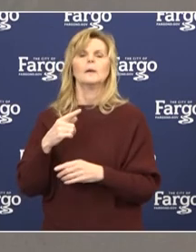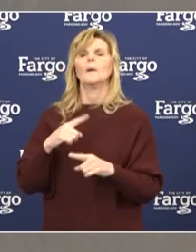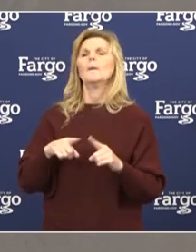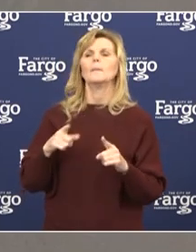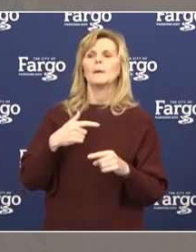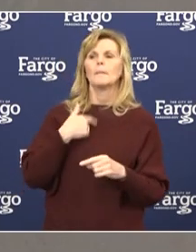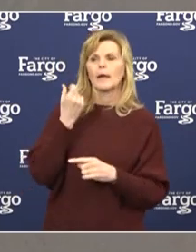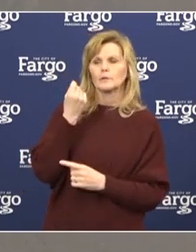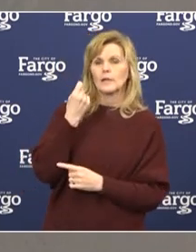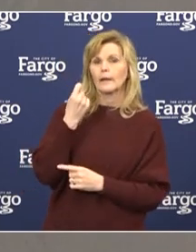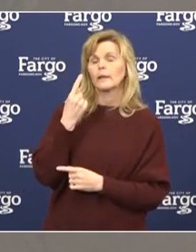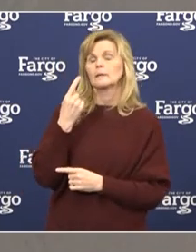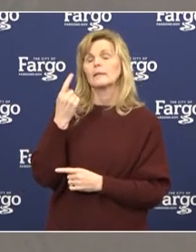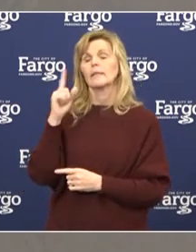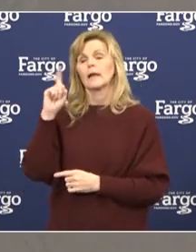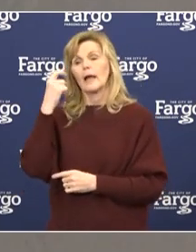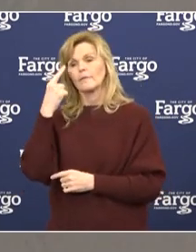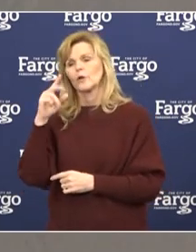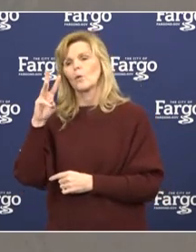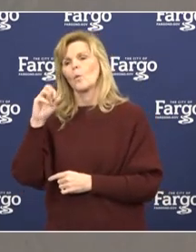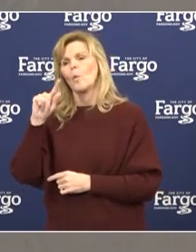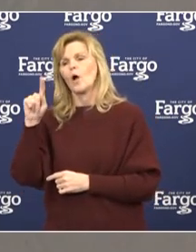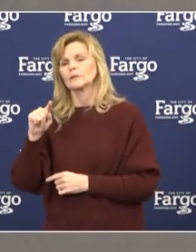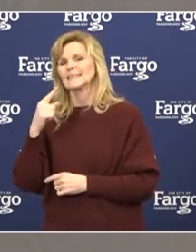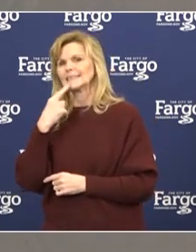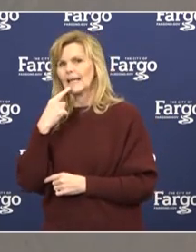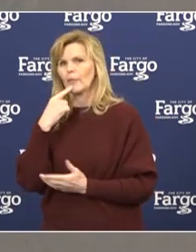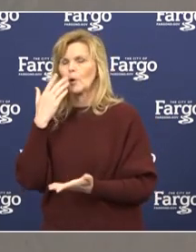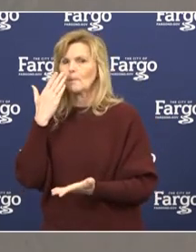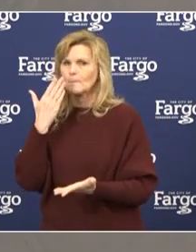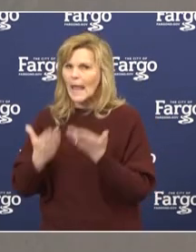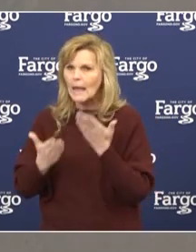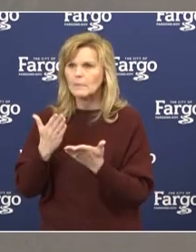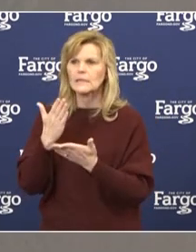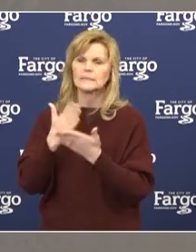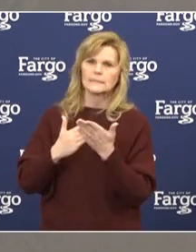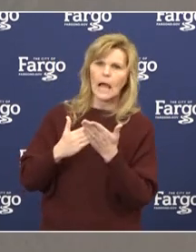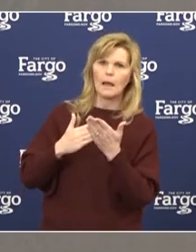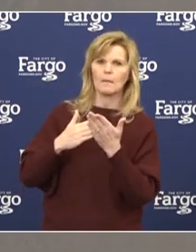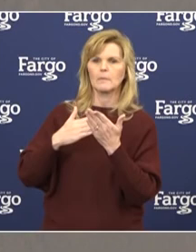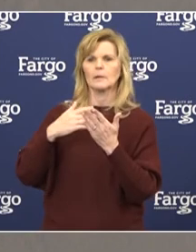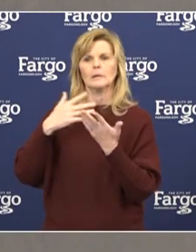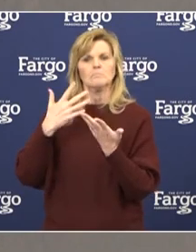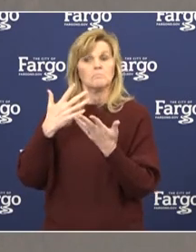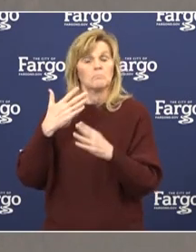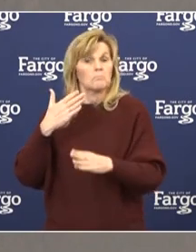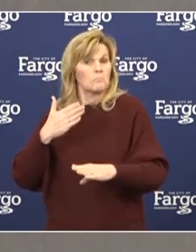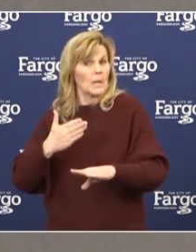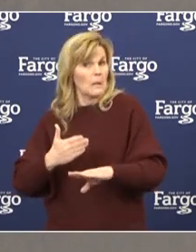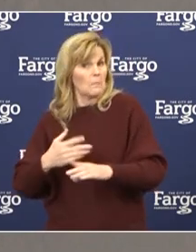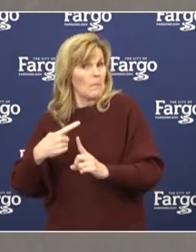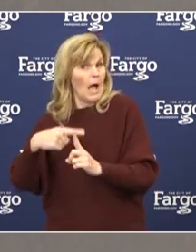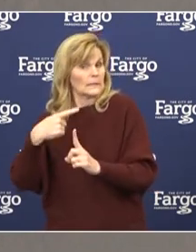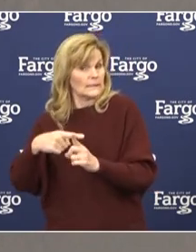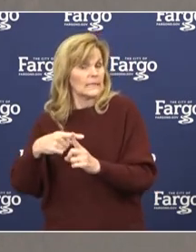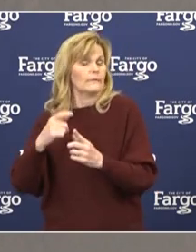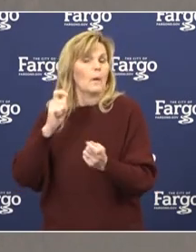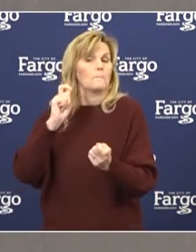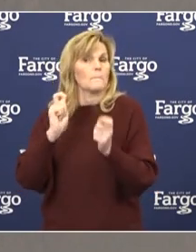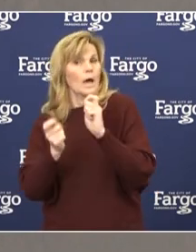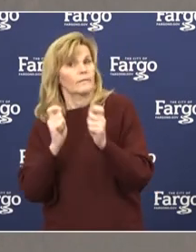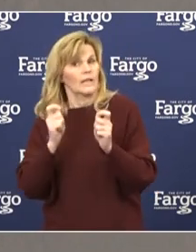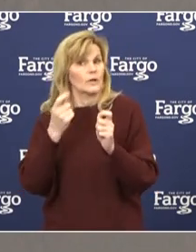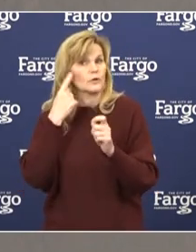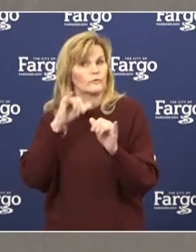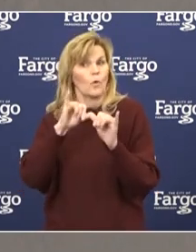there may be some favorable, excuse me, modifications to that stay-at-home order that may